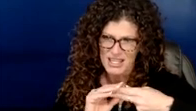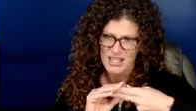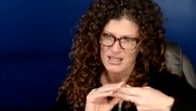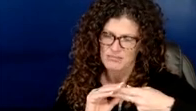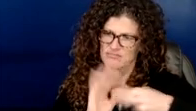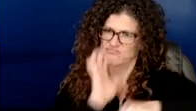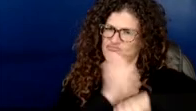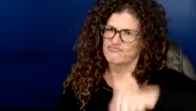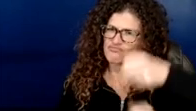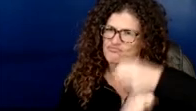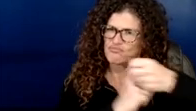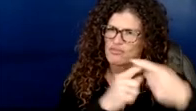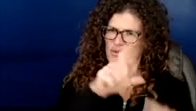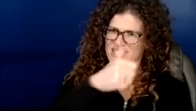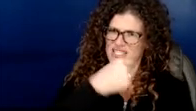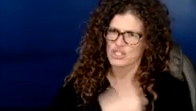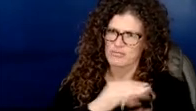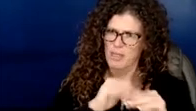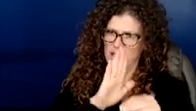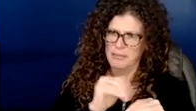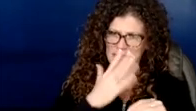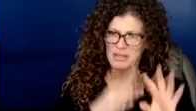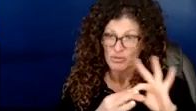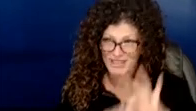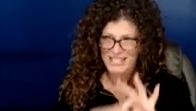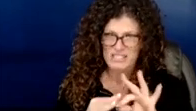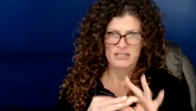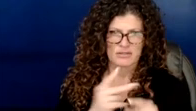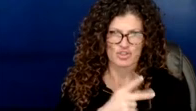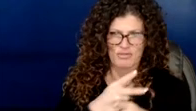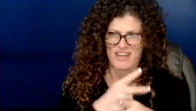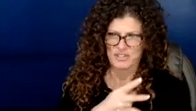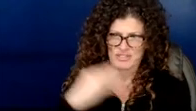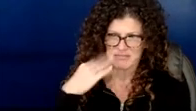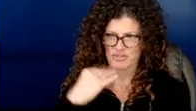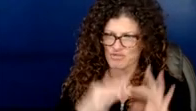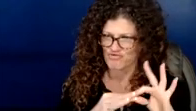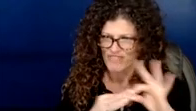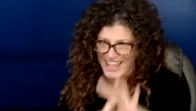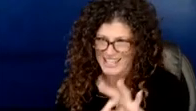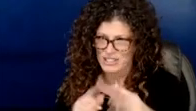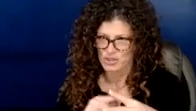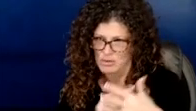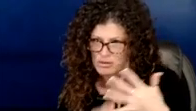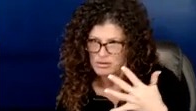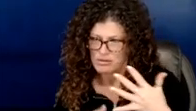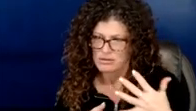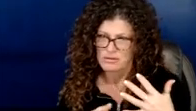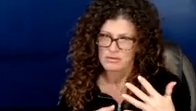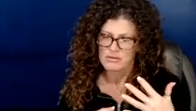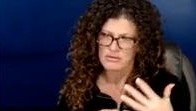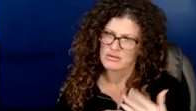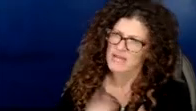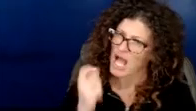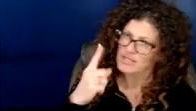the 10 years experience it needs to be related supervisory experience do you you want to do no no i